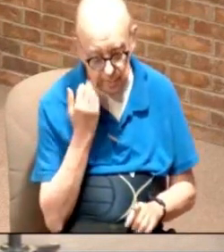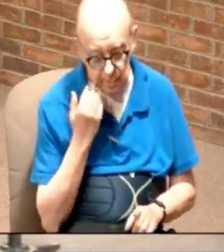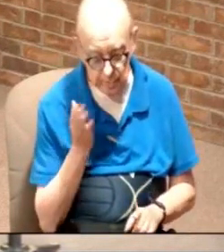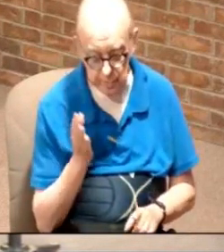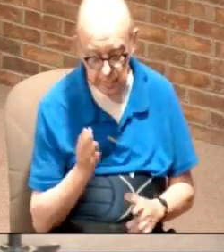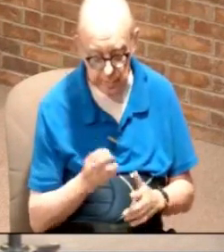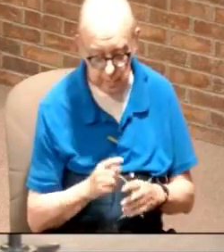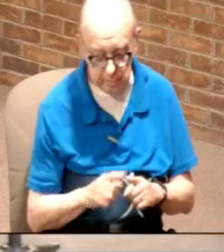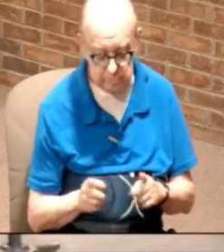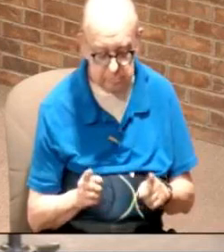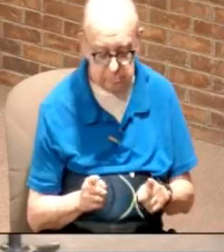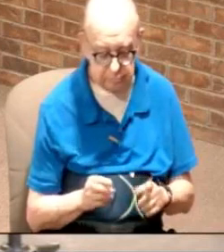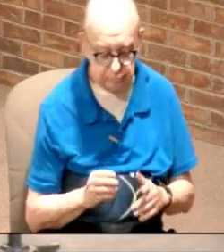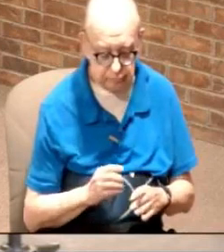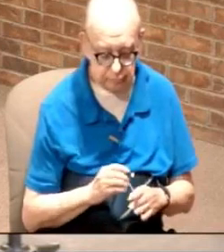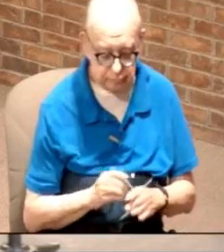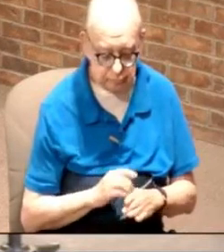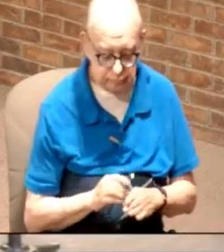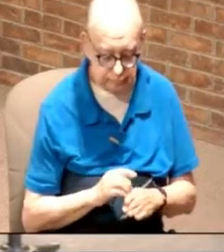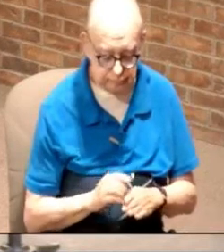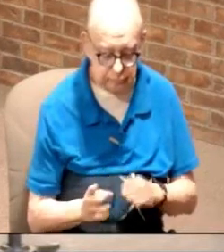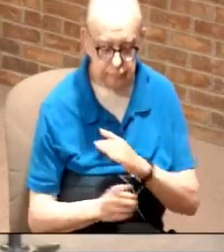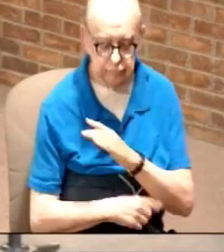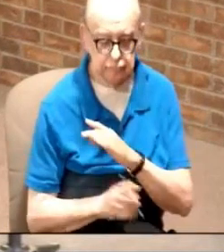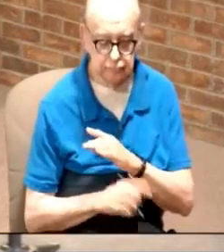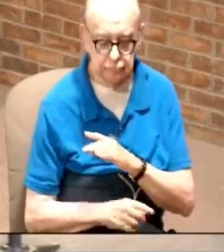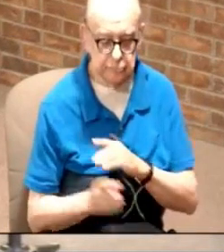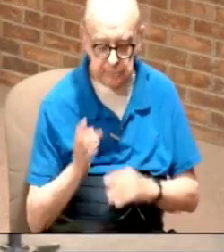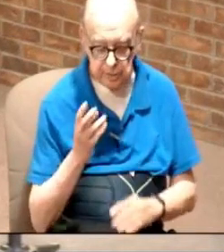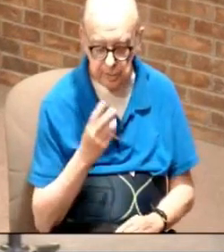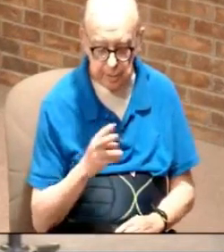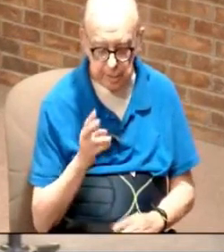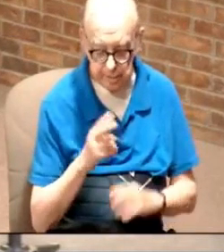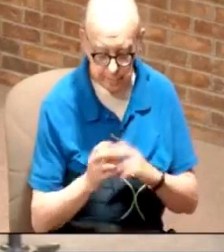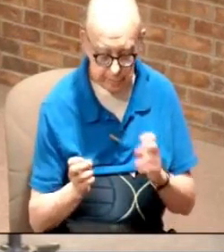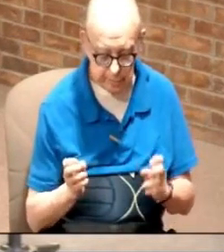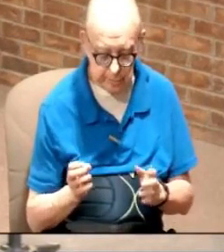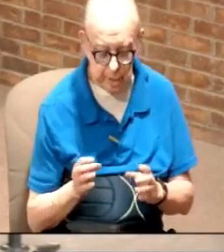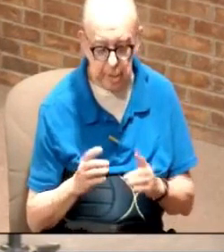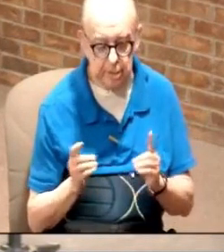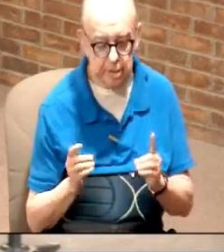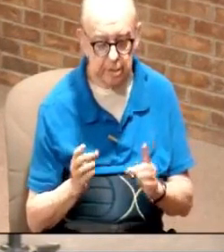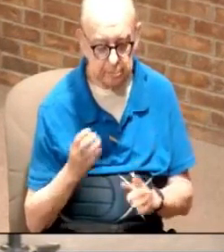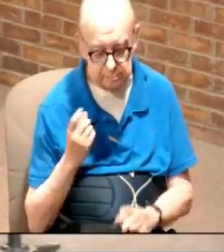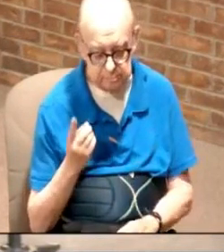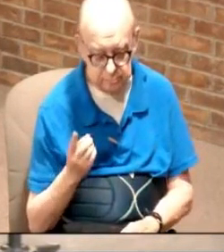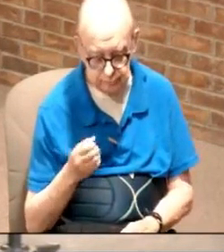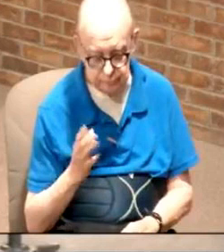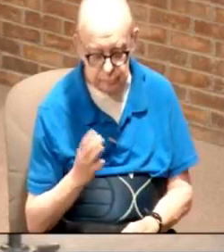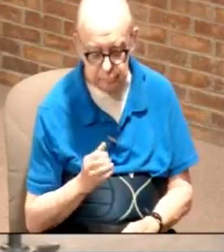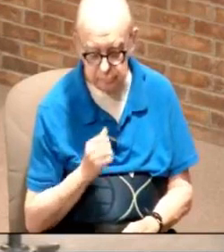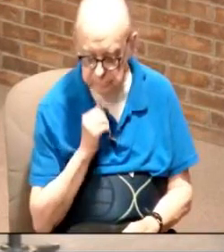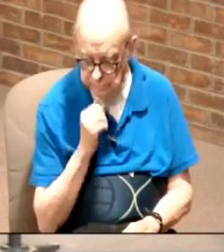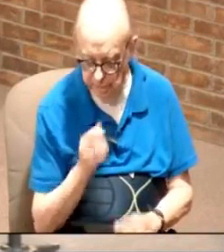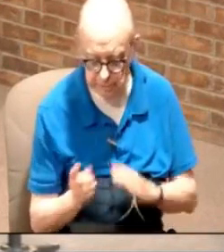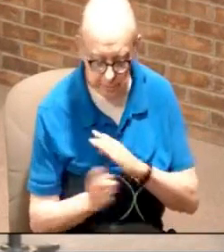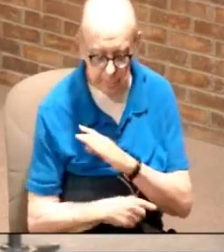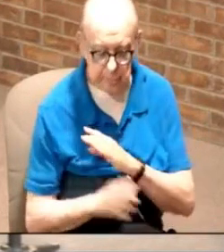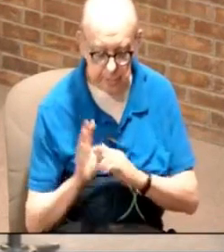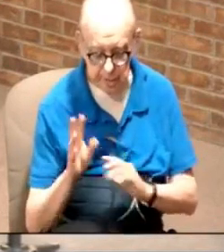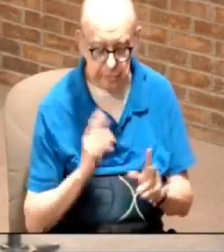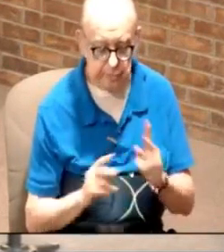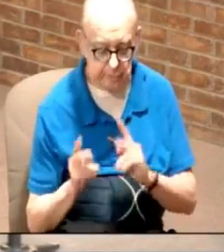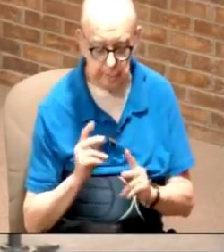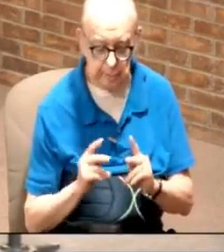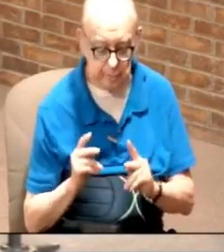difference between punishment and discipline you need to look it up and you'll understand that God doesn't punish his